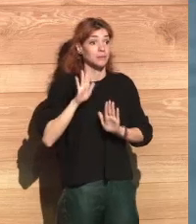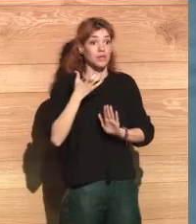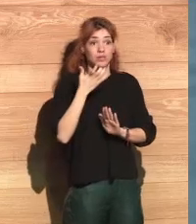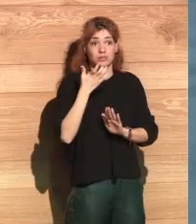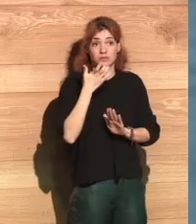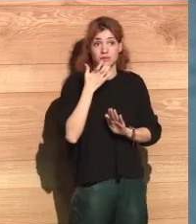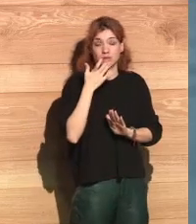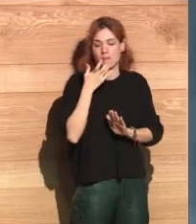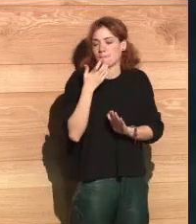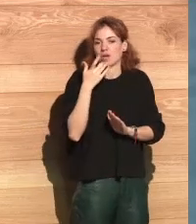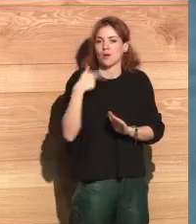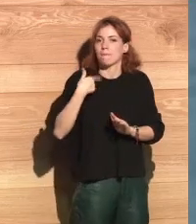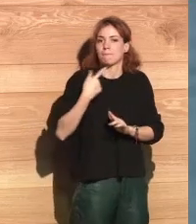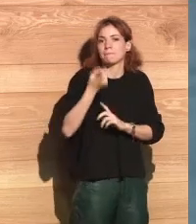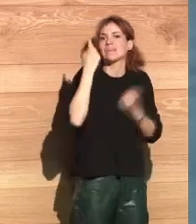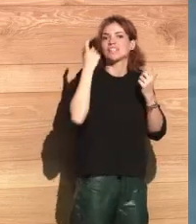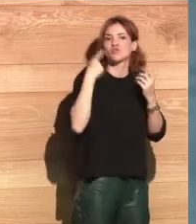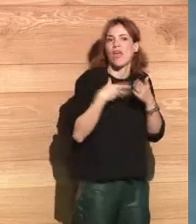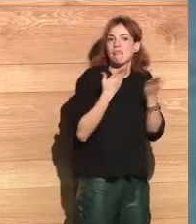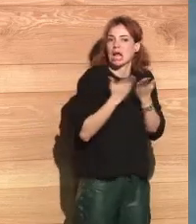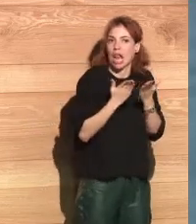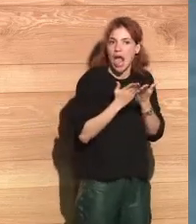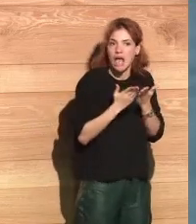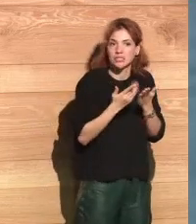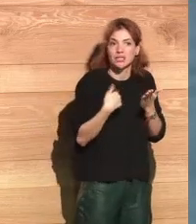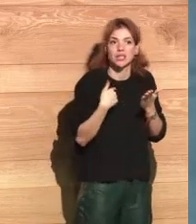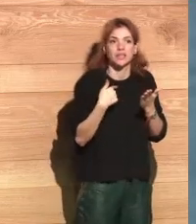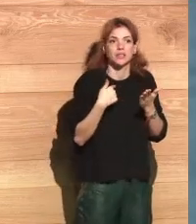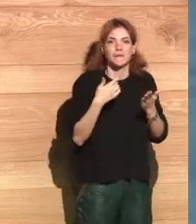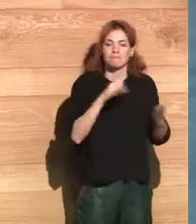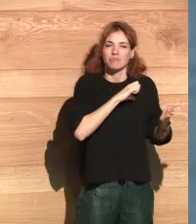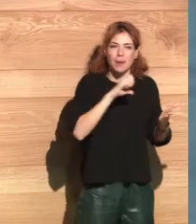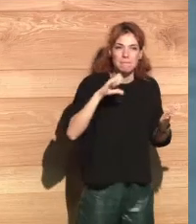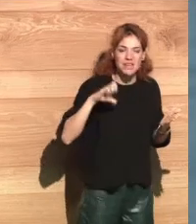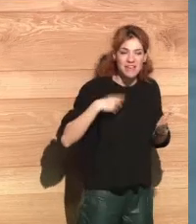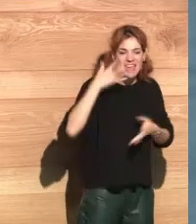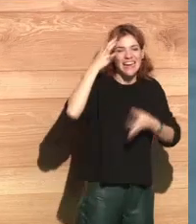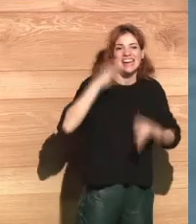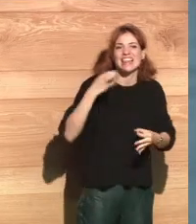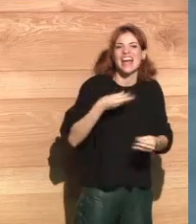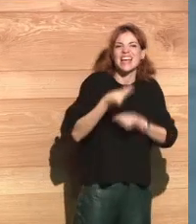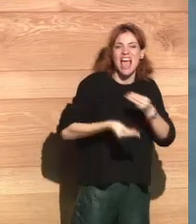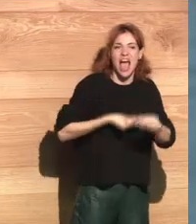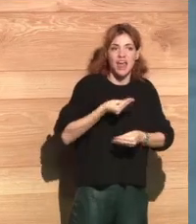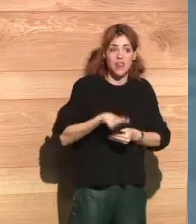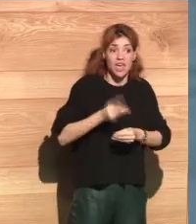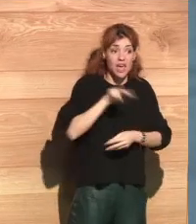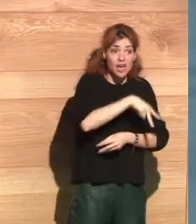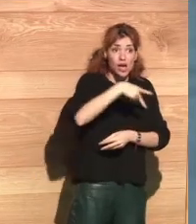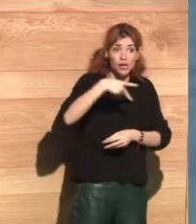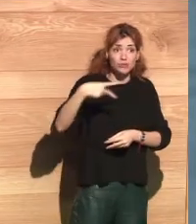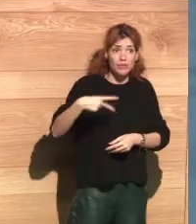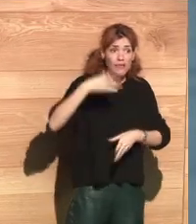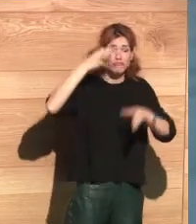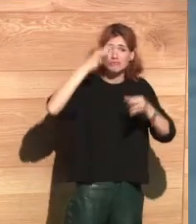But in real conditions, for instance, with my students in the classroom, what they think about privacy and what they do in